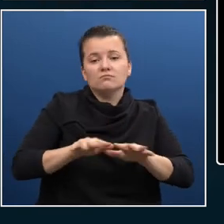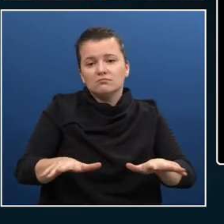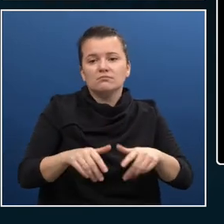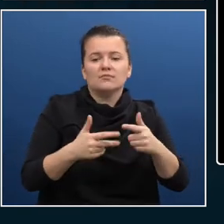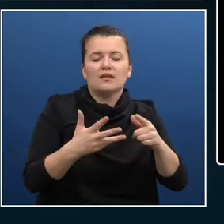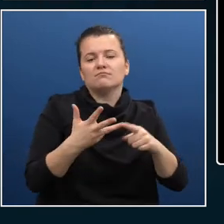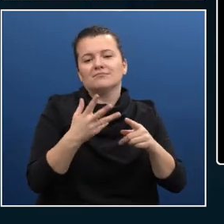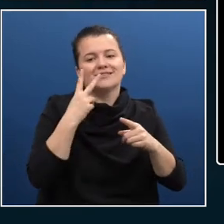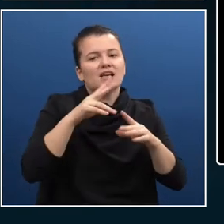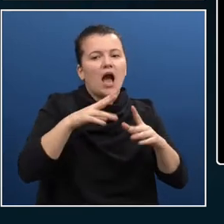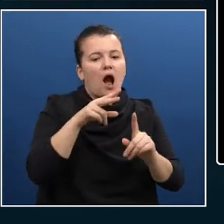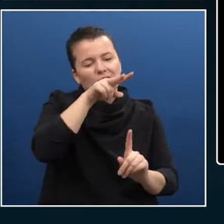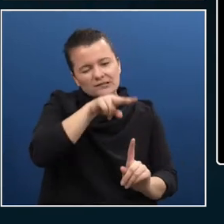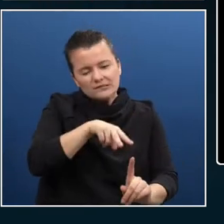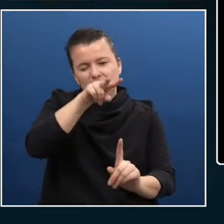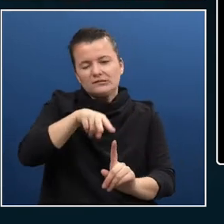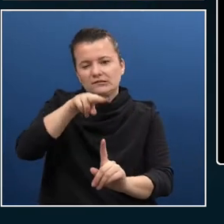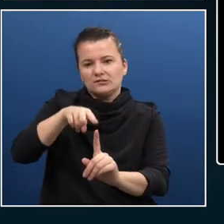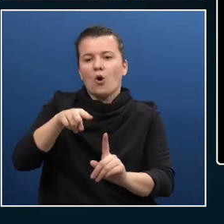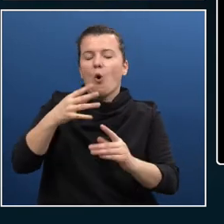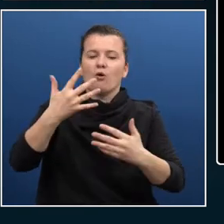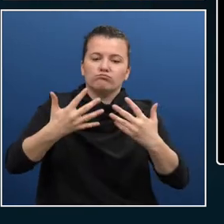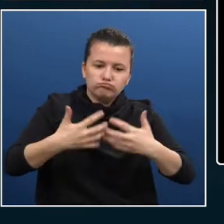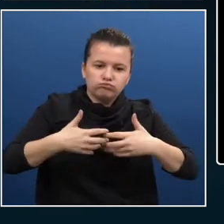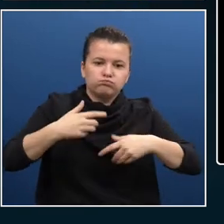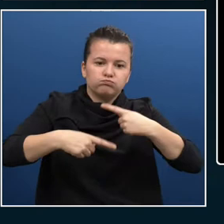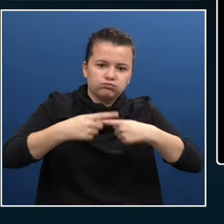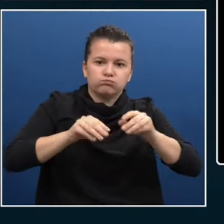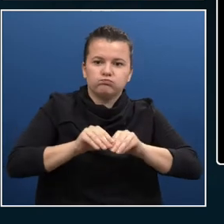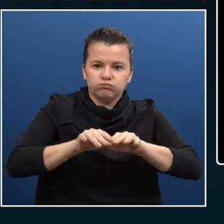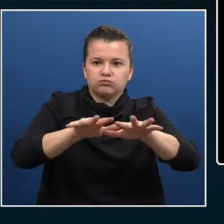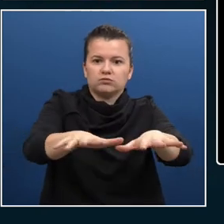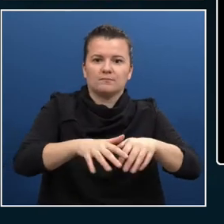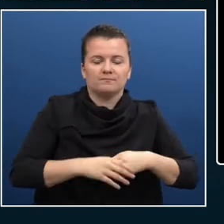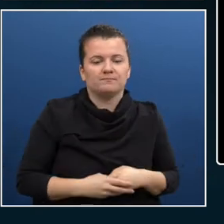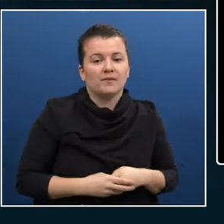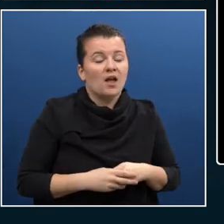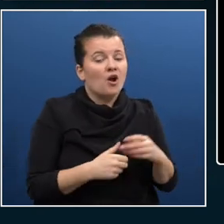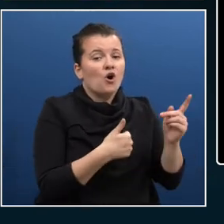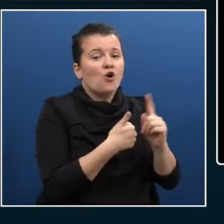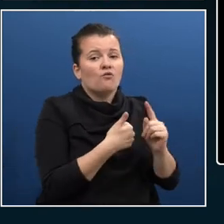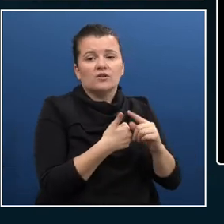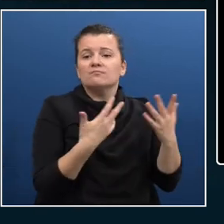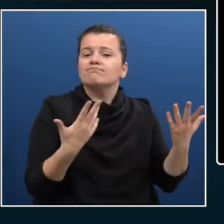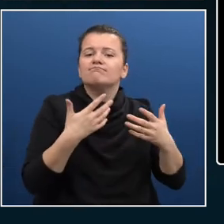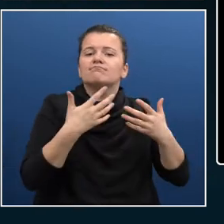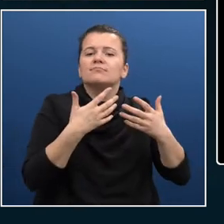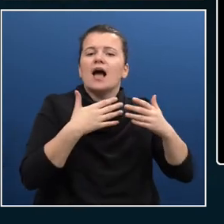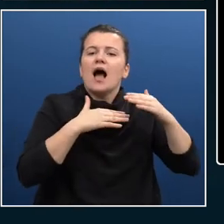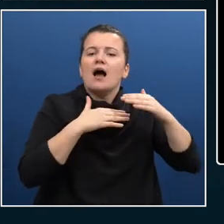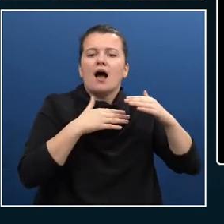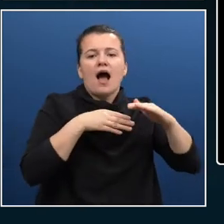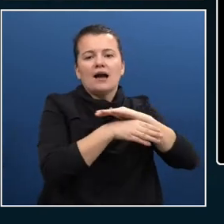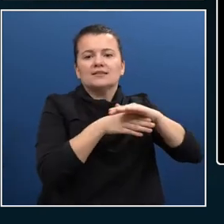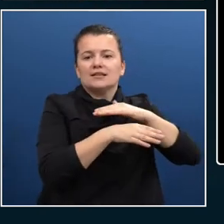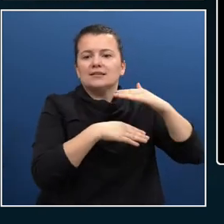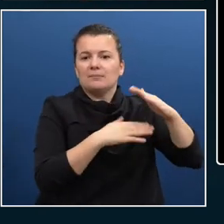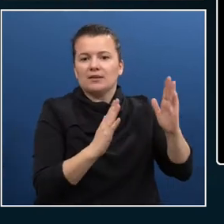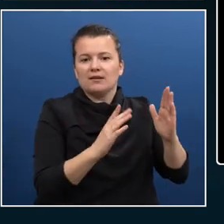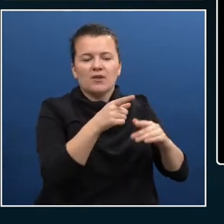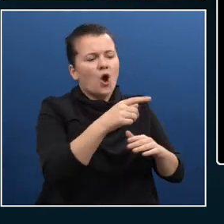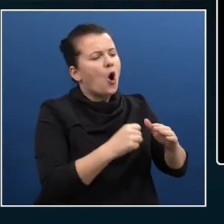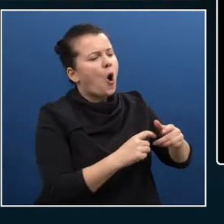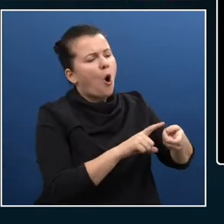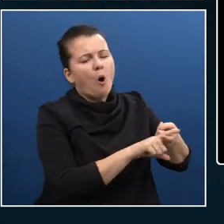So let's start with what is accessibility? And when you remember the bolt on, accessibility isn't bolt on. So